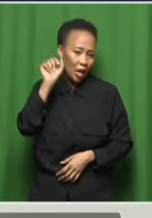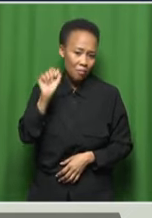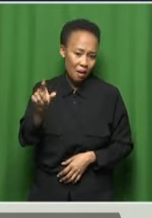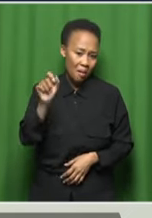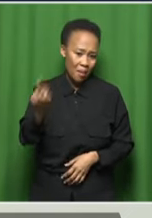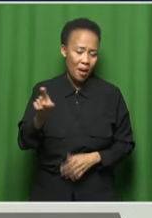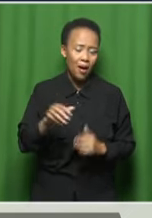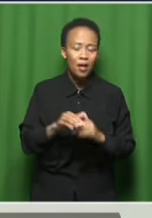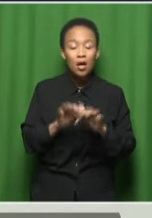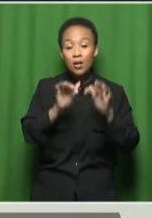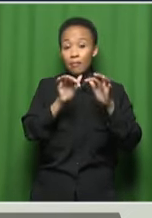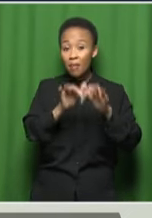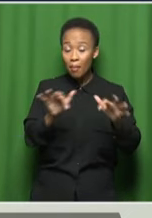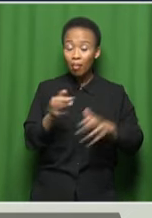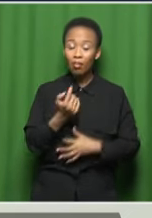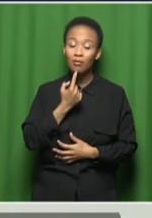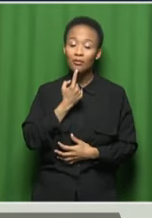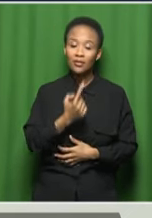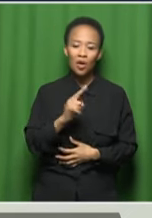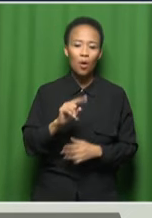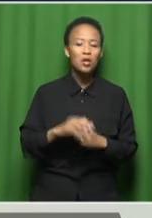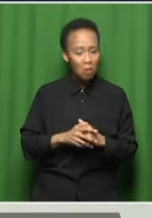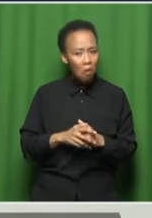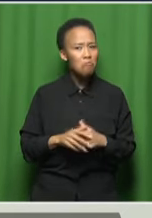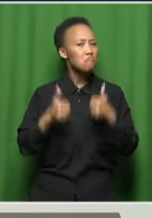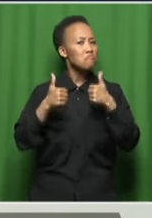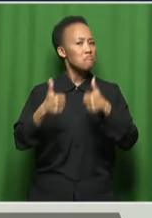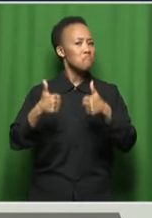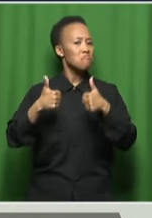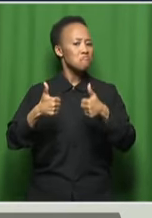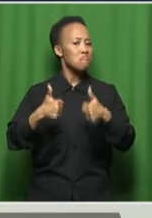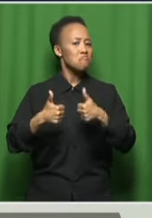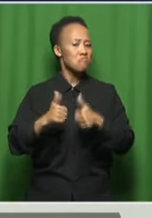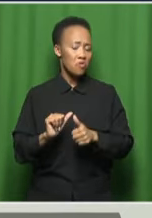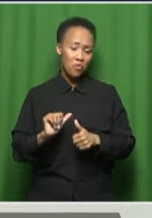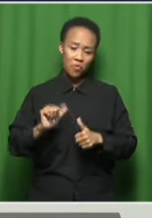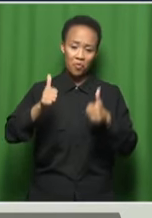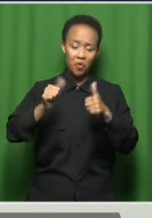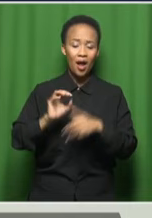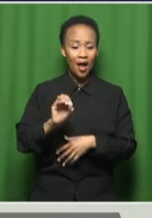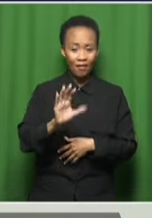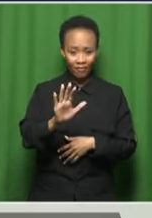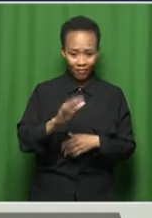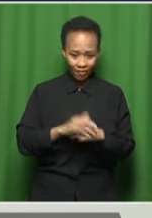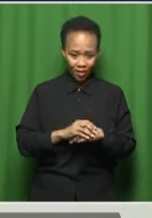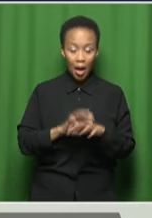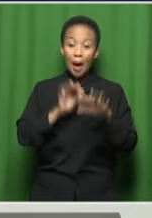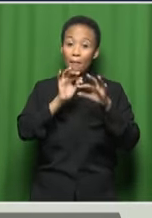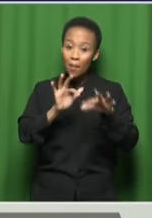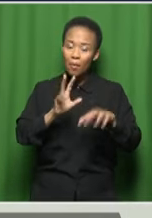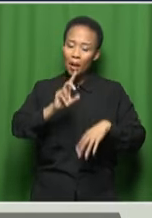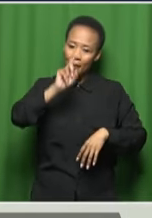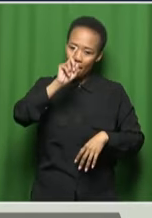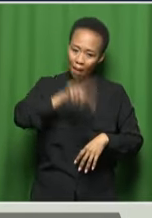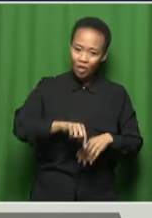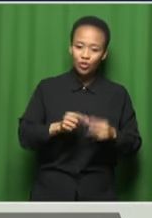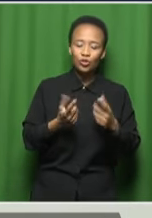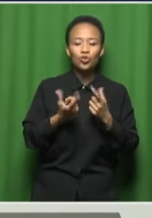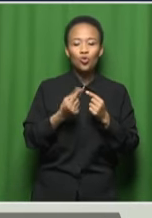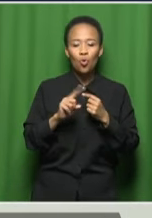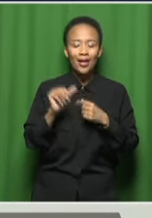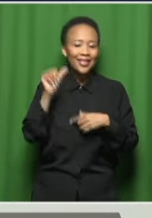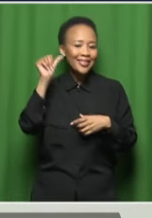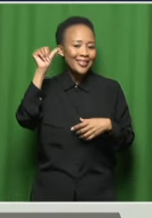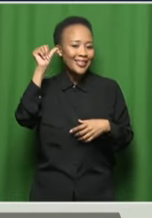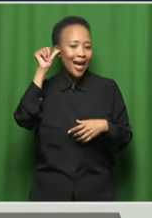like, oh, yeah, that's actually dope. It becomes easier to draw the linkages between the sounds